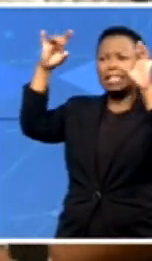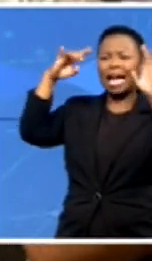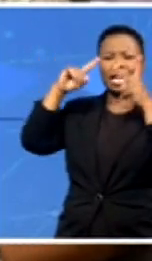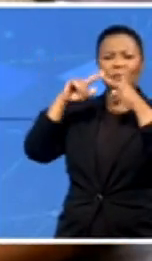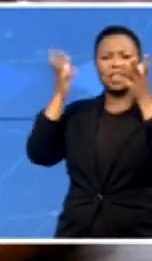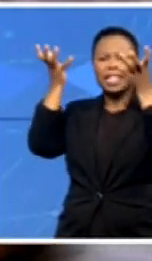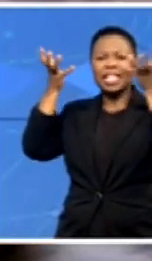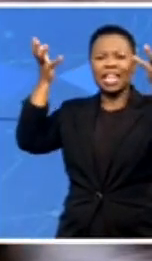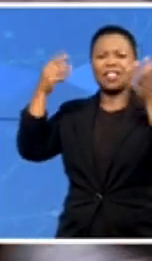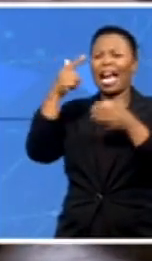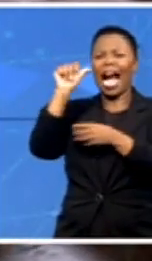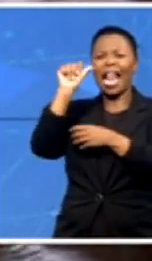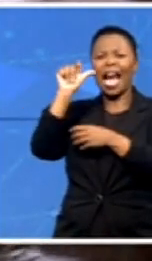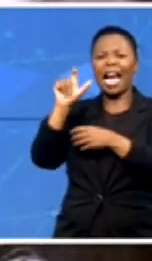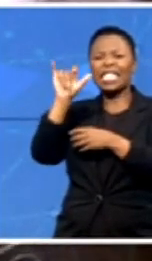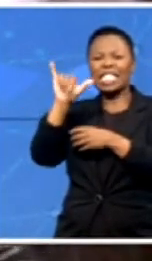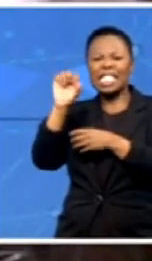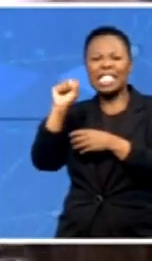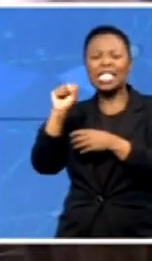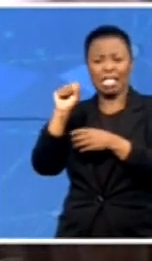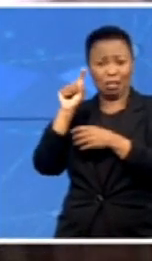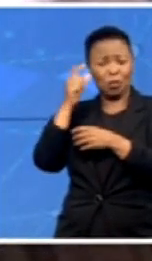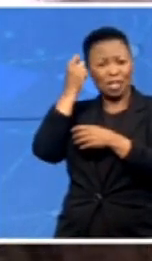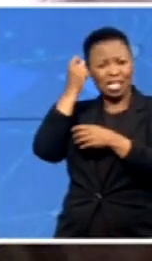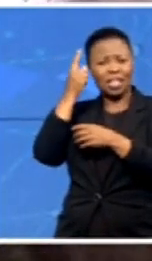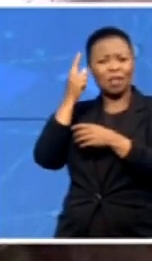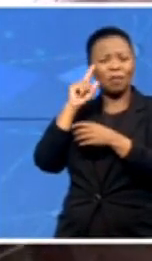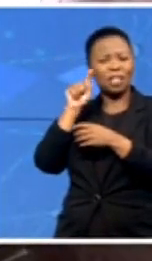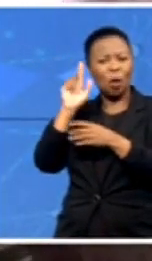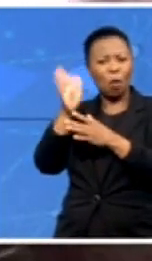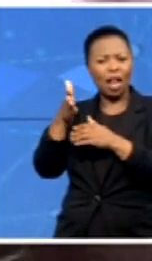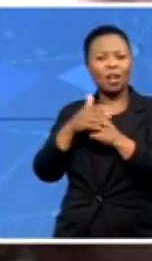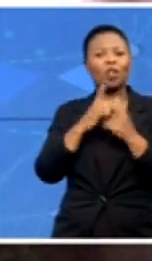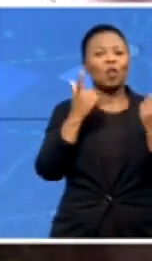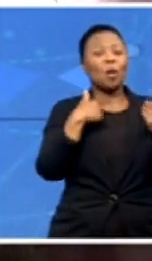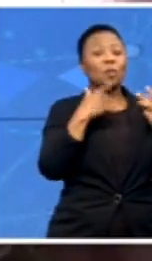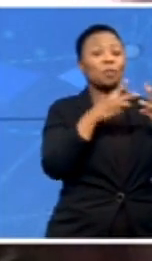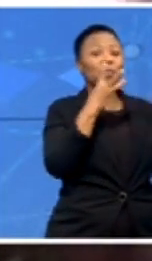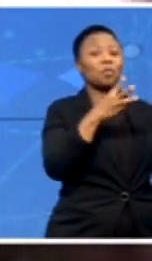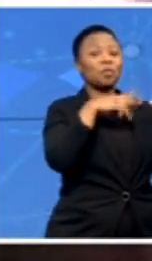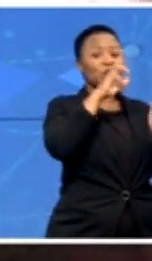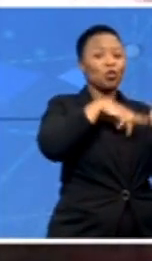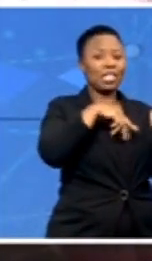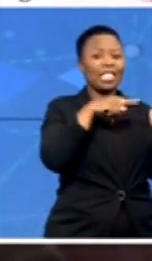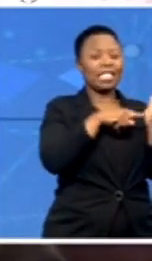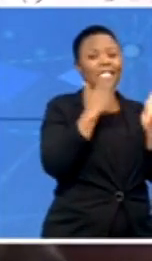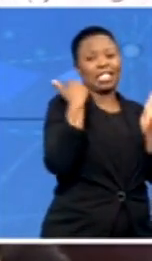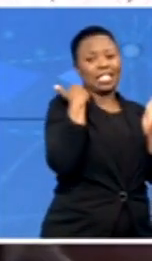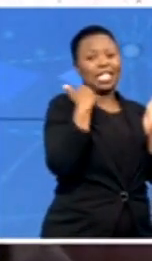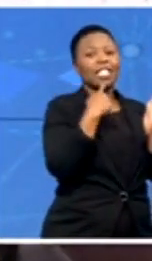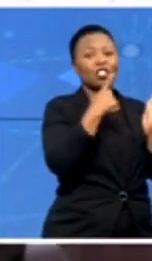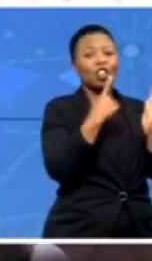Well, Reg, I read an article not too long ago that actually says that the children get the brains from the dads. So